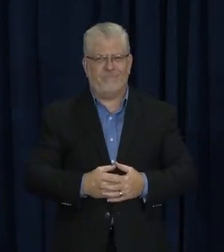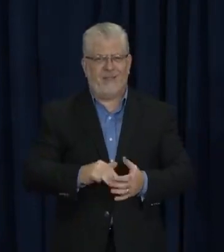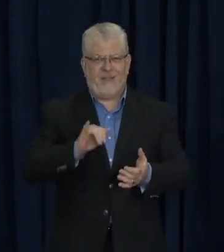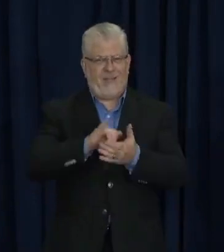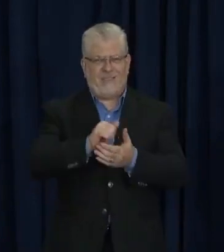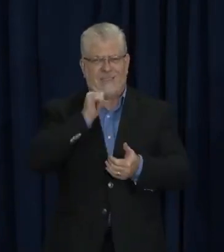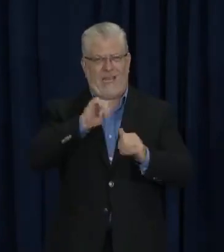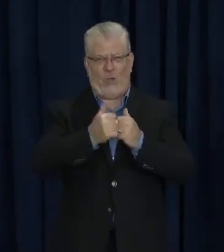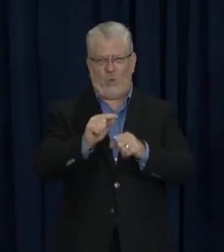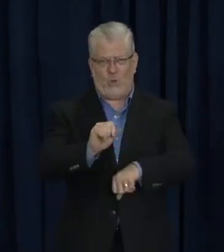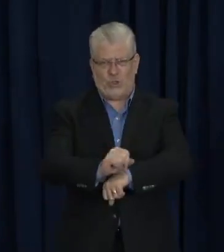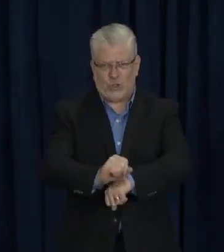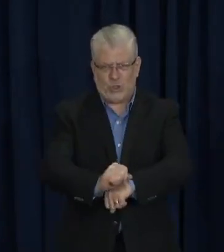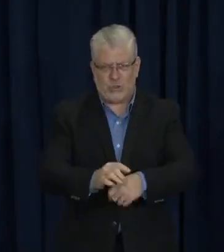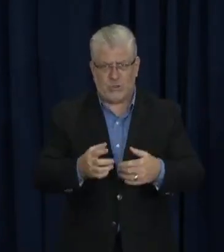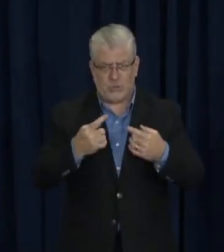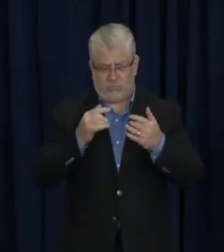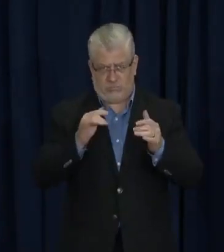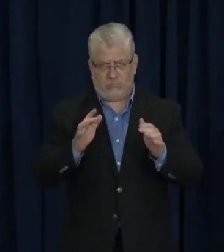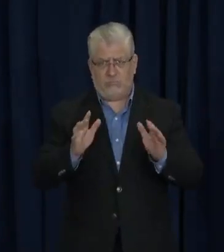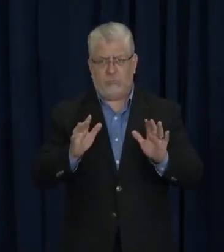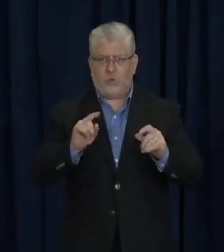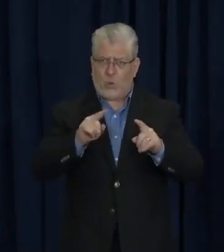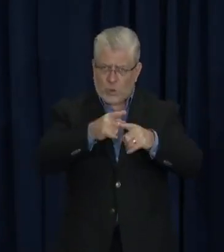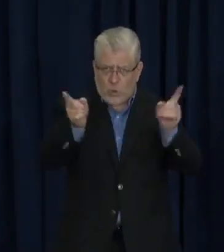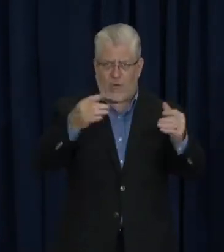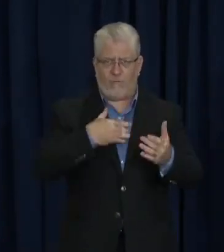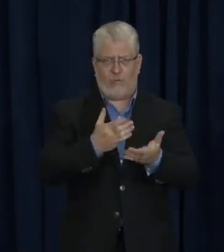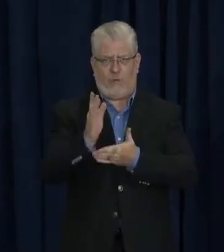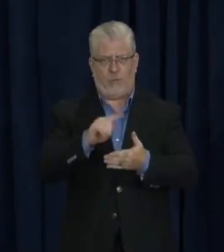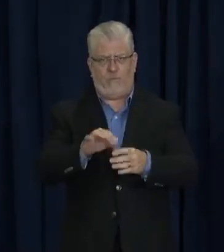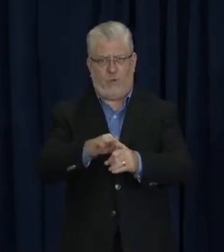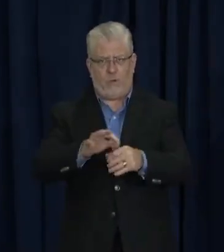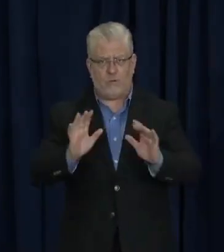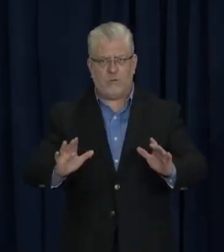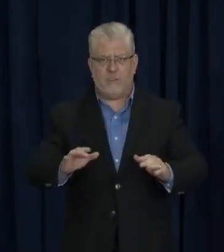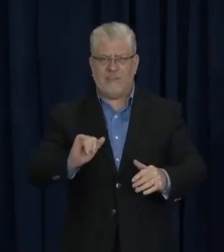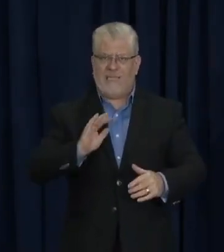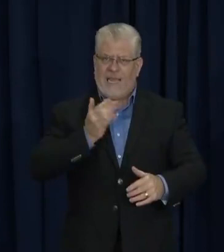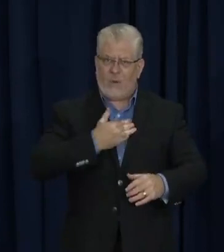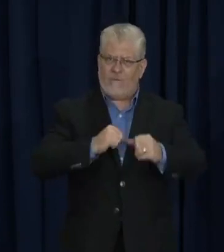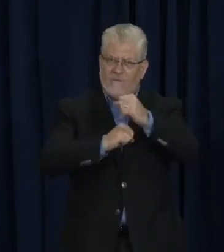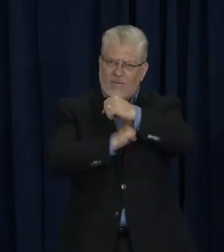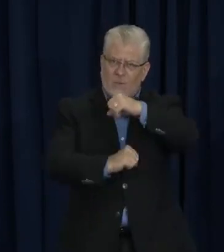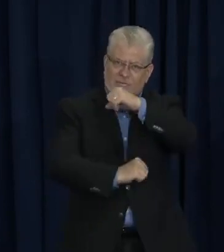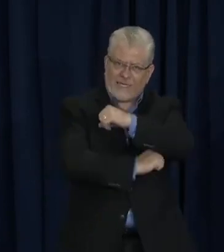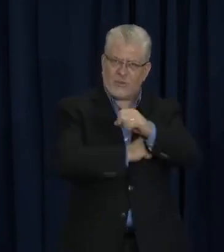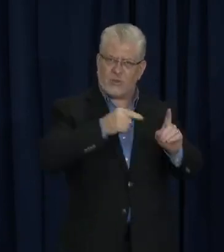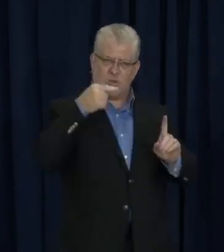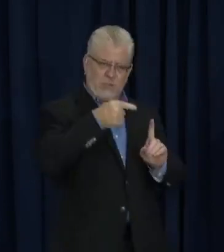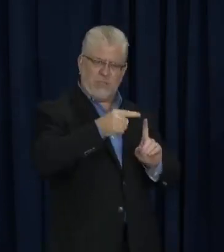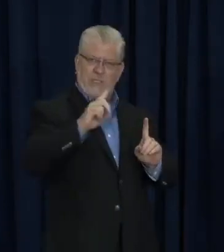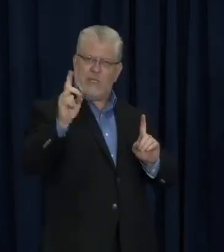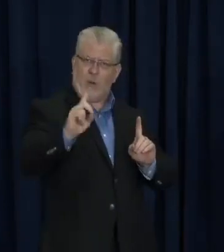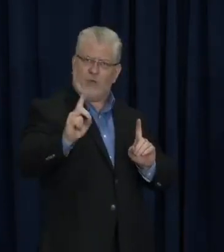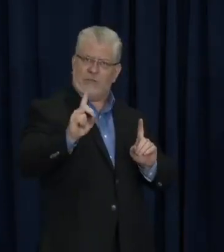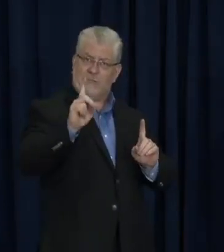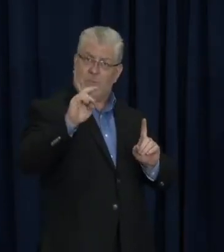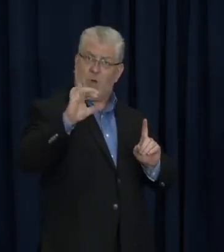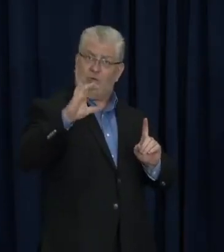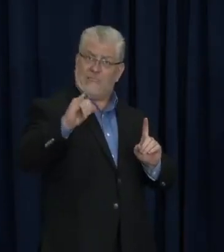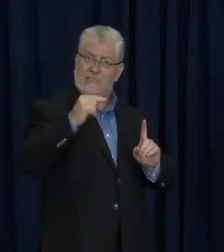Elections are the bedrock of our democracy and our commonwealth and our country thrive when people freely exercise